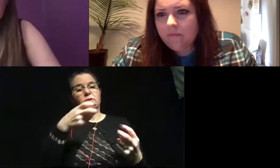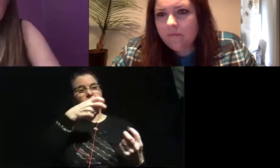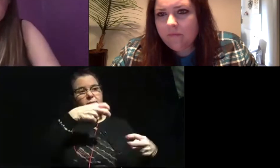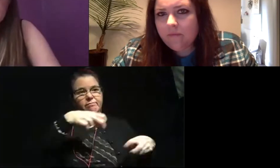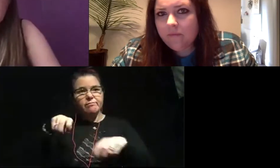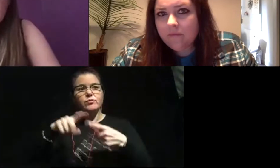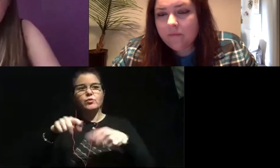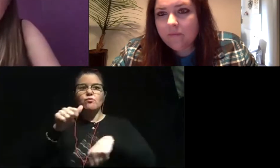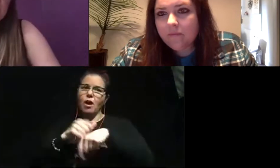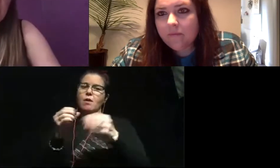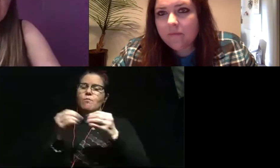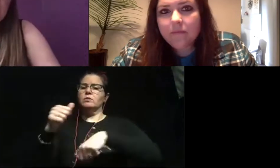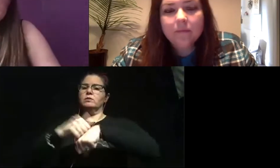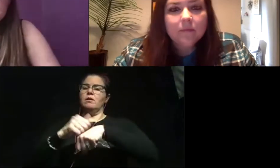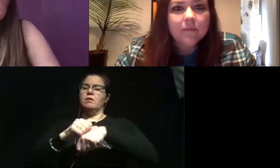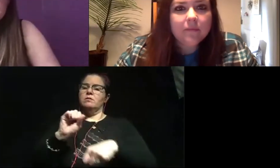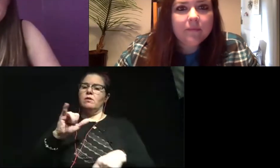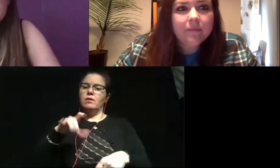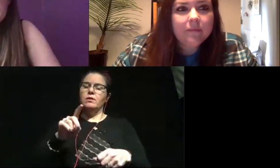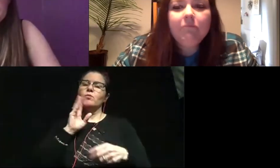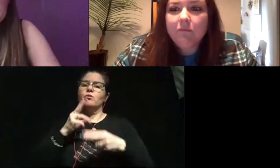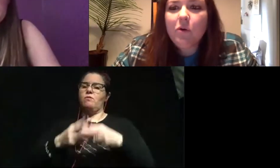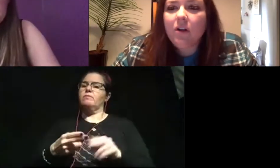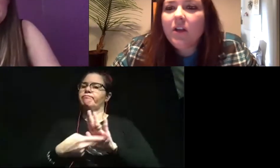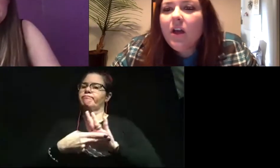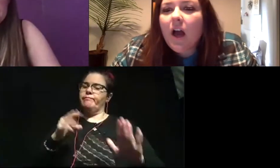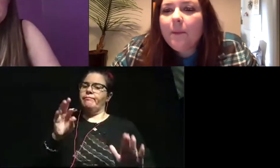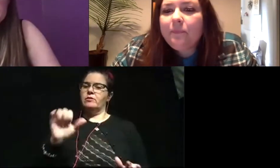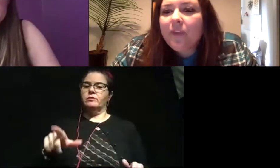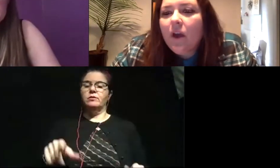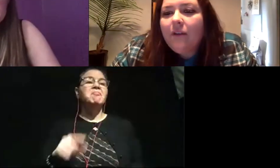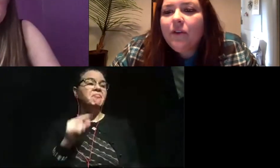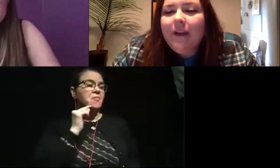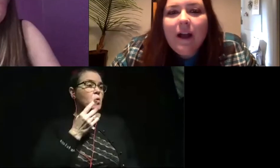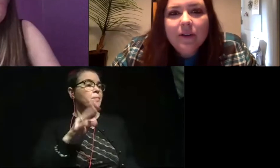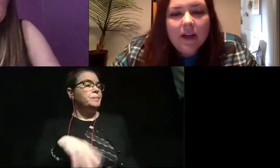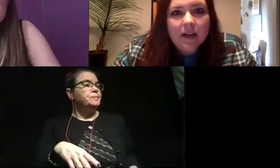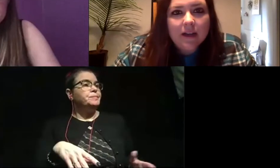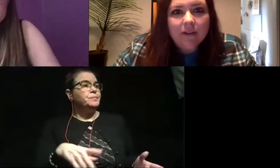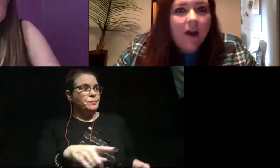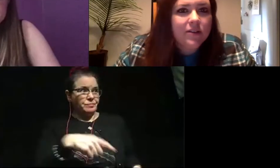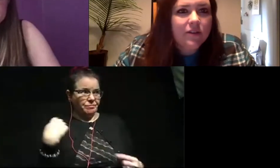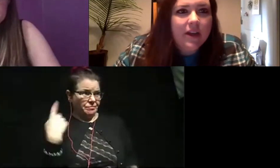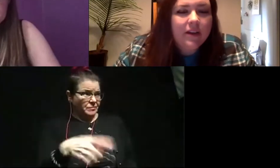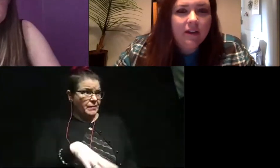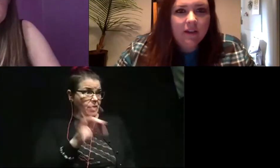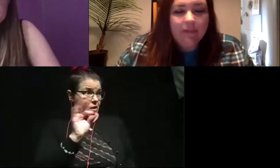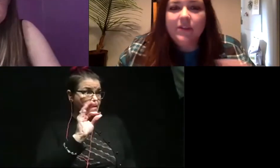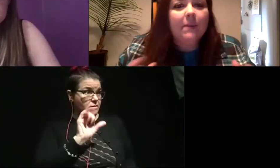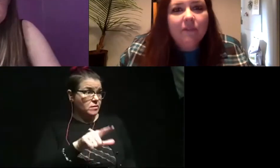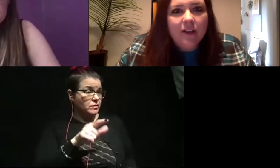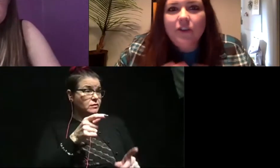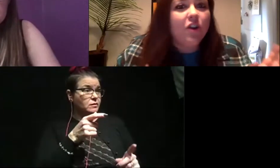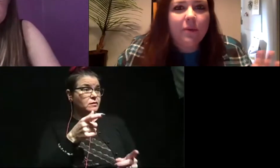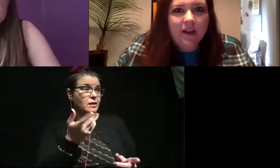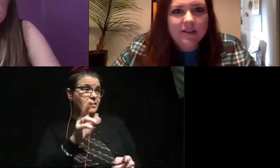more solid, that's when we call it a fossil. Cool. Um, have you ever found a fossil that, like a